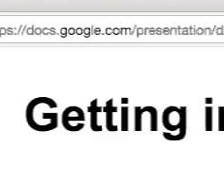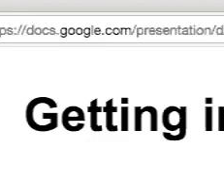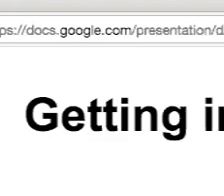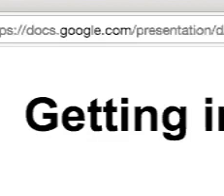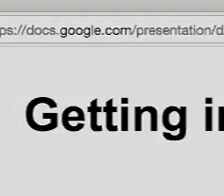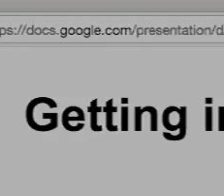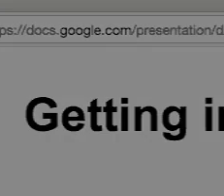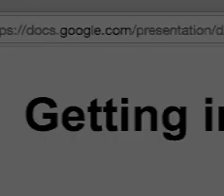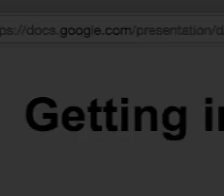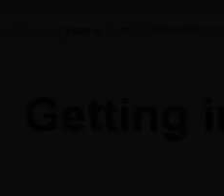we make massive change